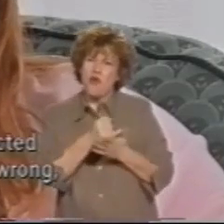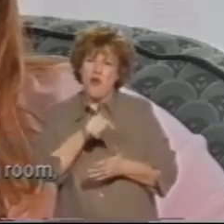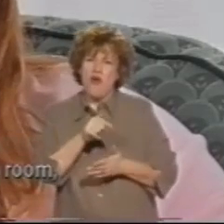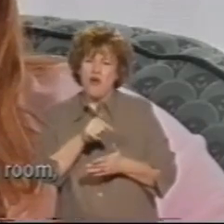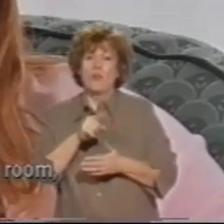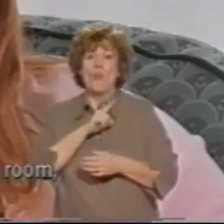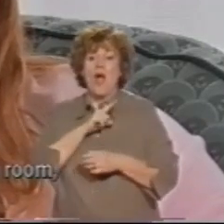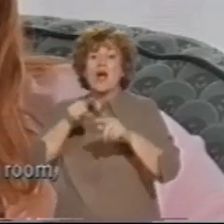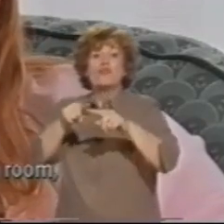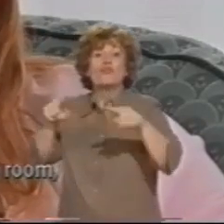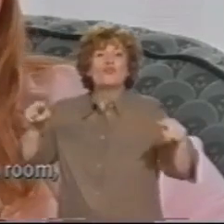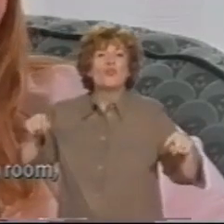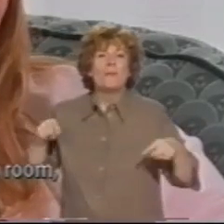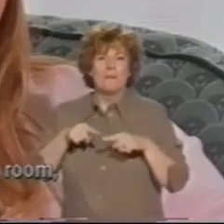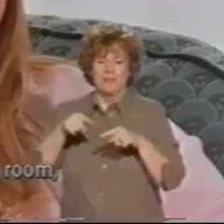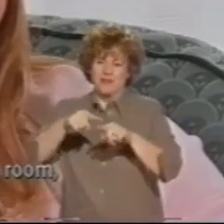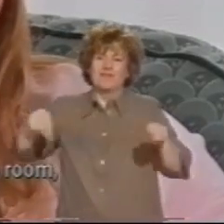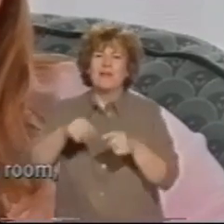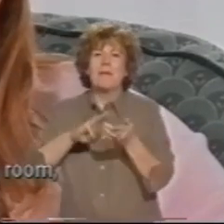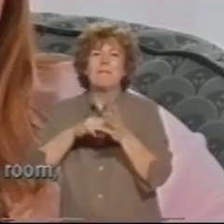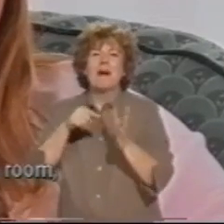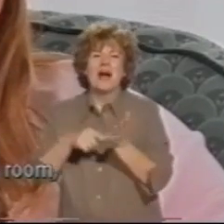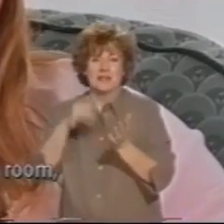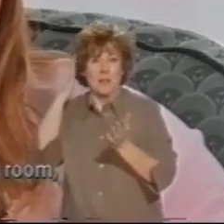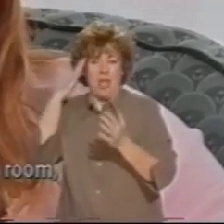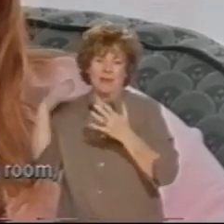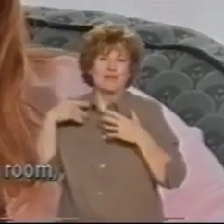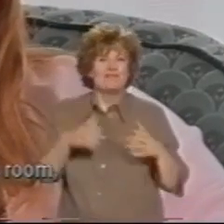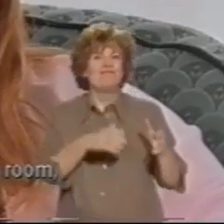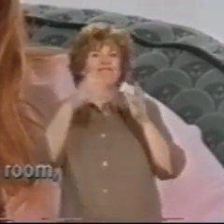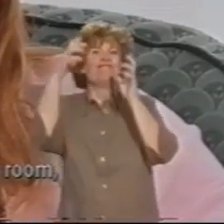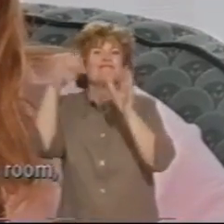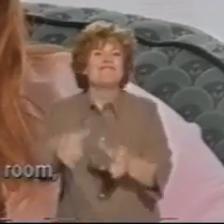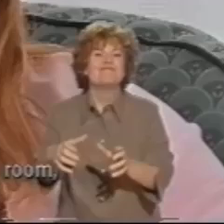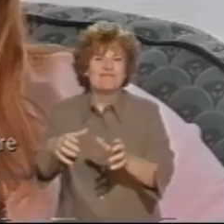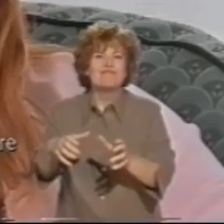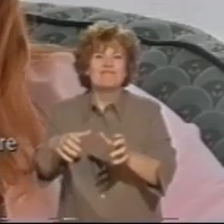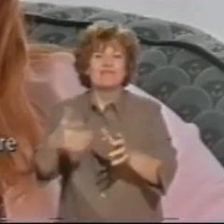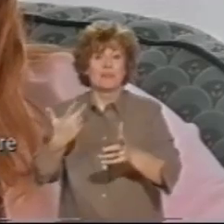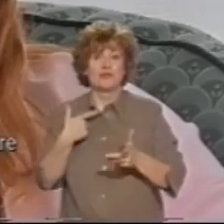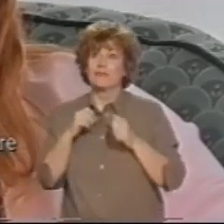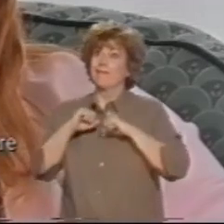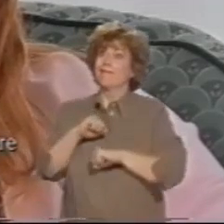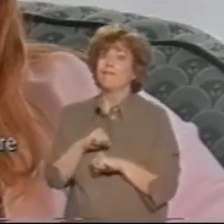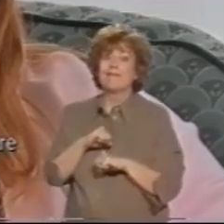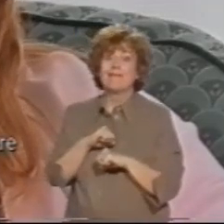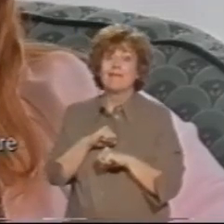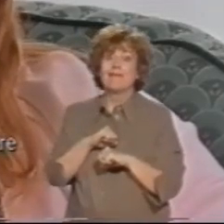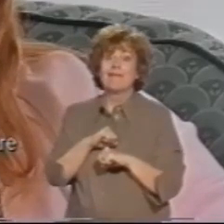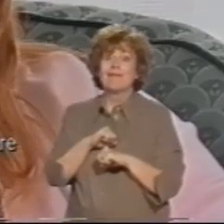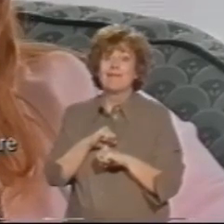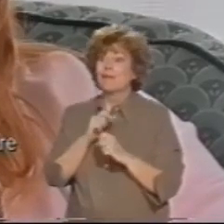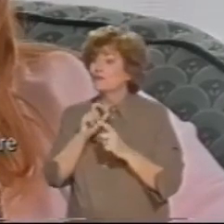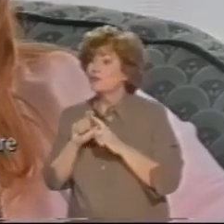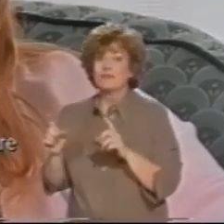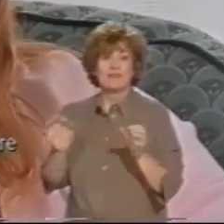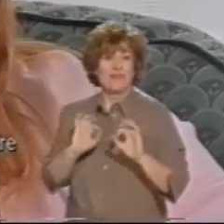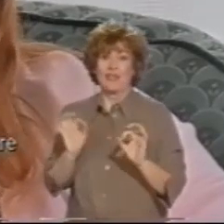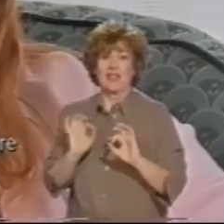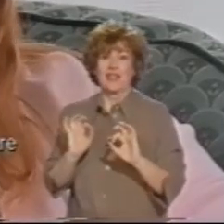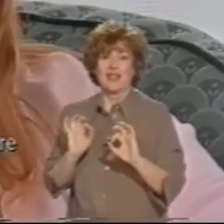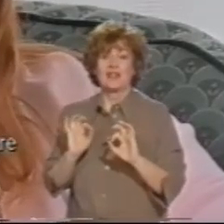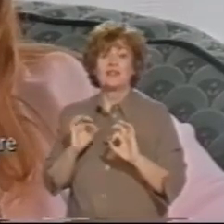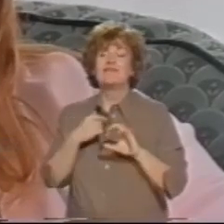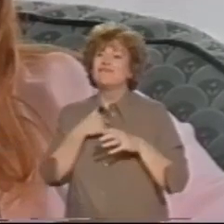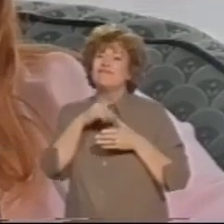wrong, because she would put me down on a mat in a room, and I would just sit there and not